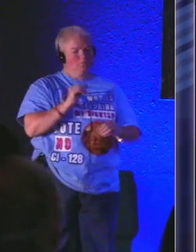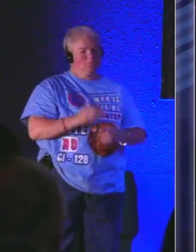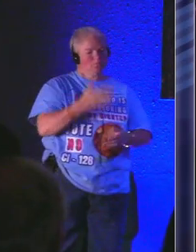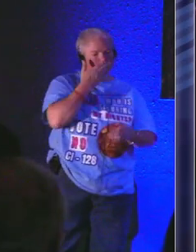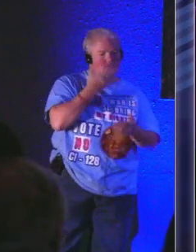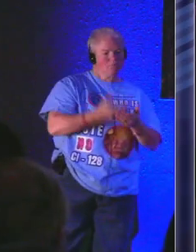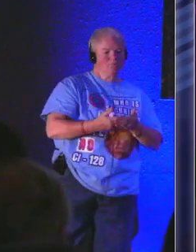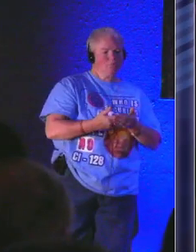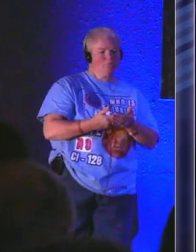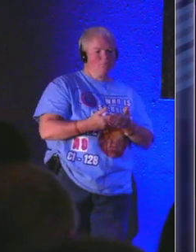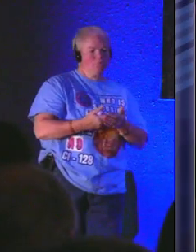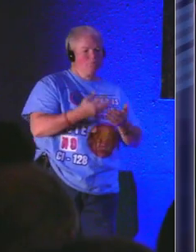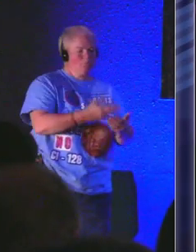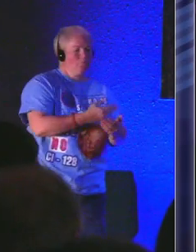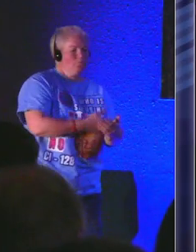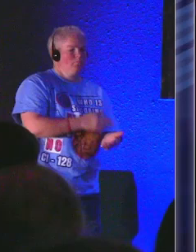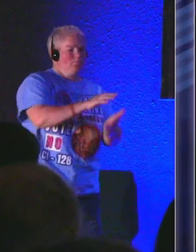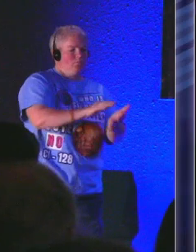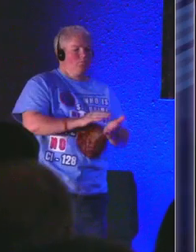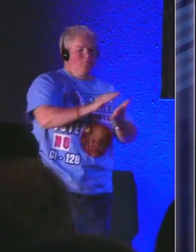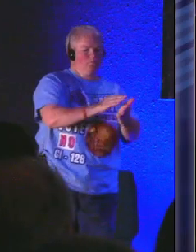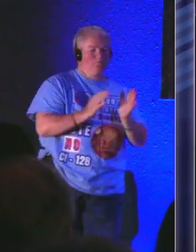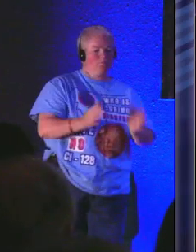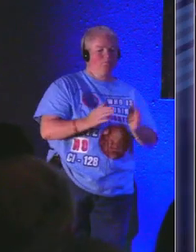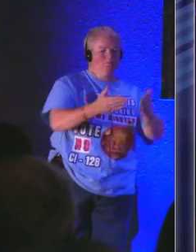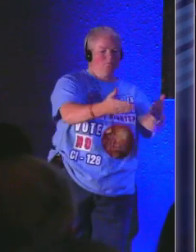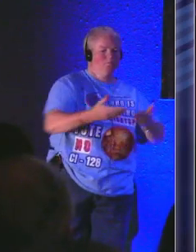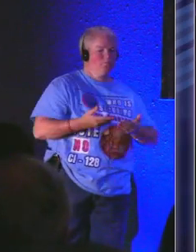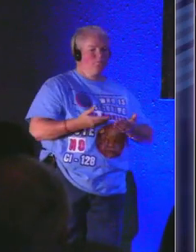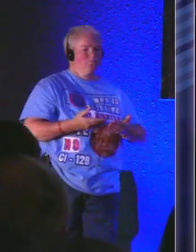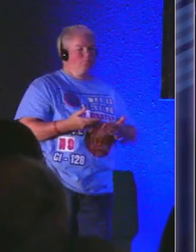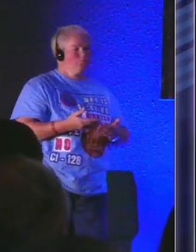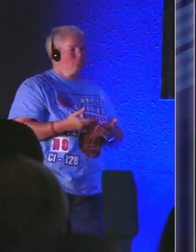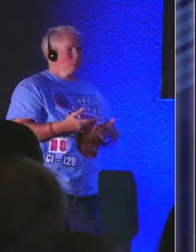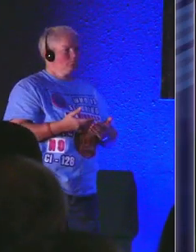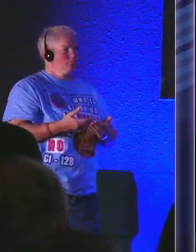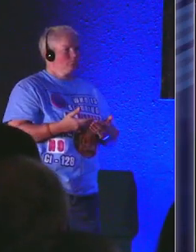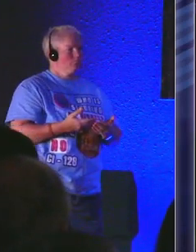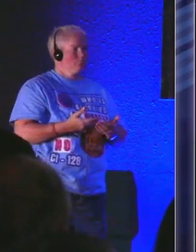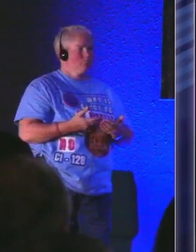the good shepherd will always welcome and bring them in